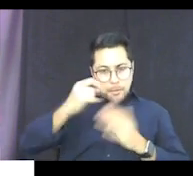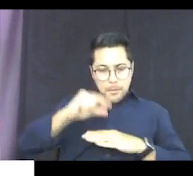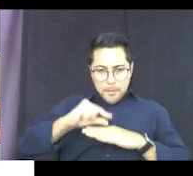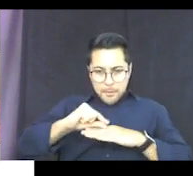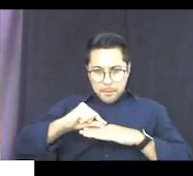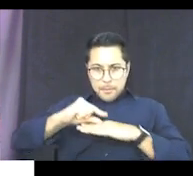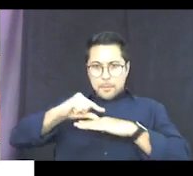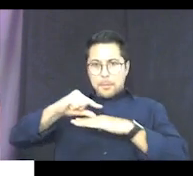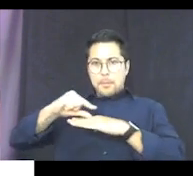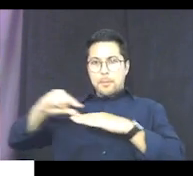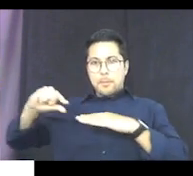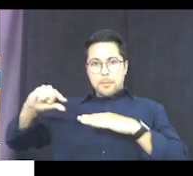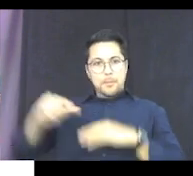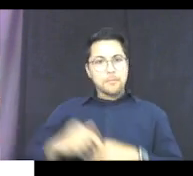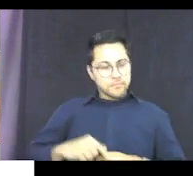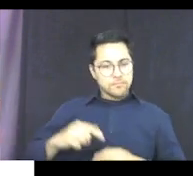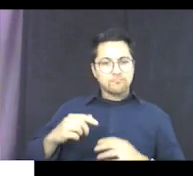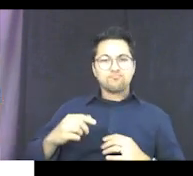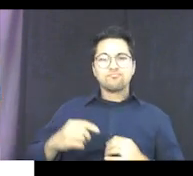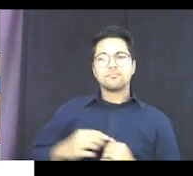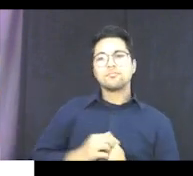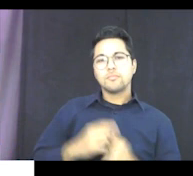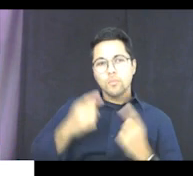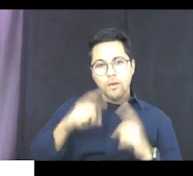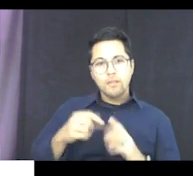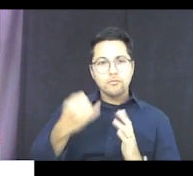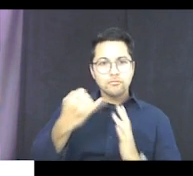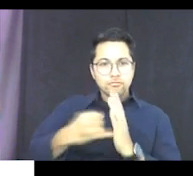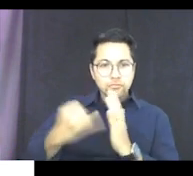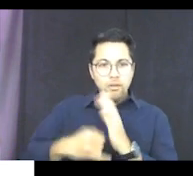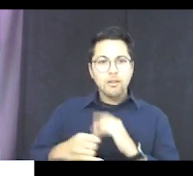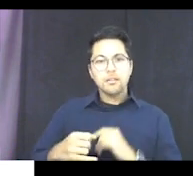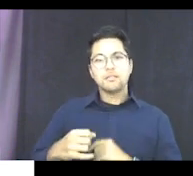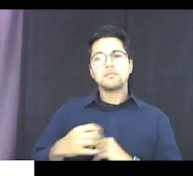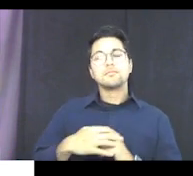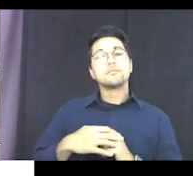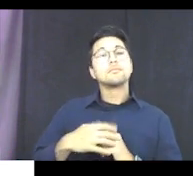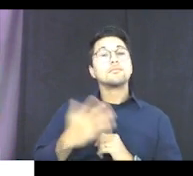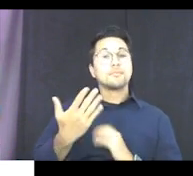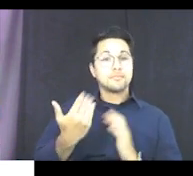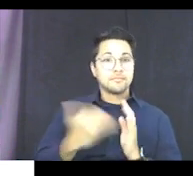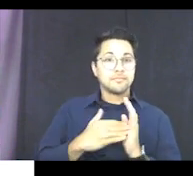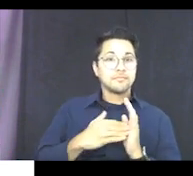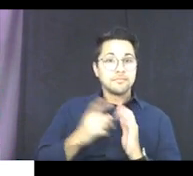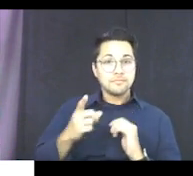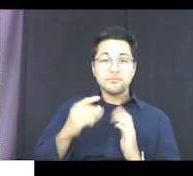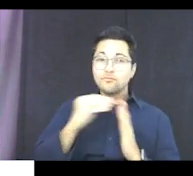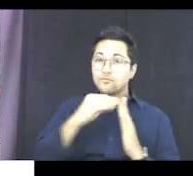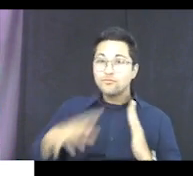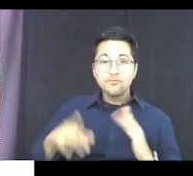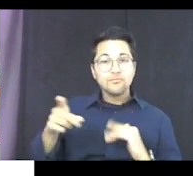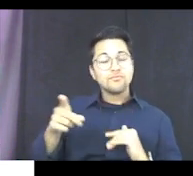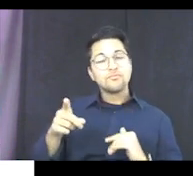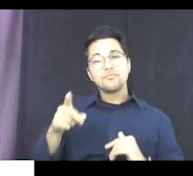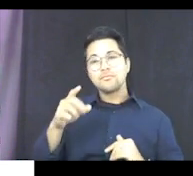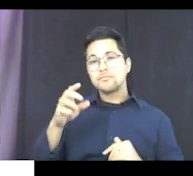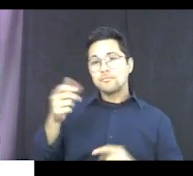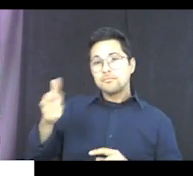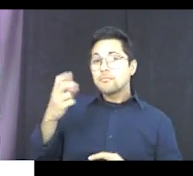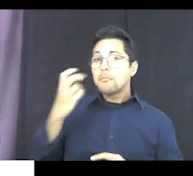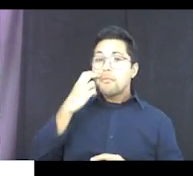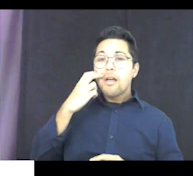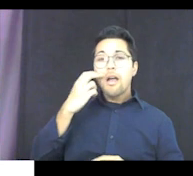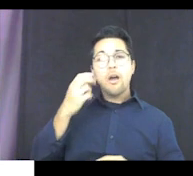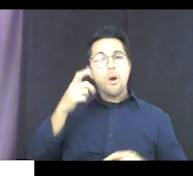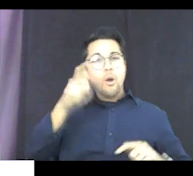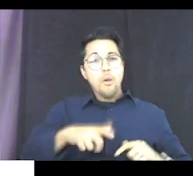a raised line as you're drawing when you're using something that's water-based on there. So again, students that are blind or